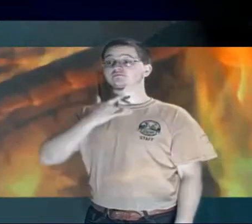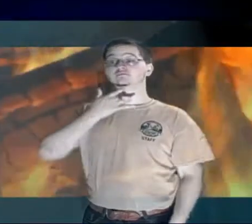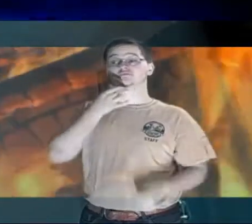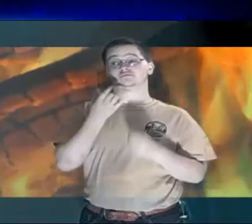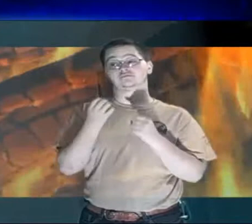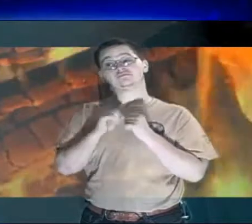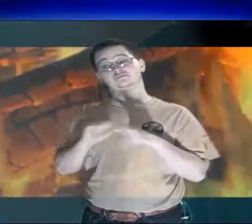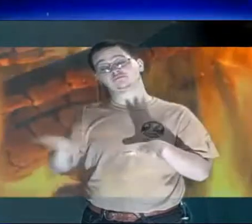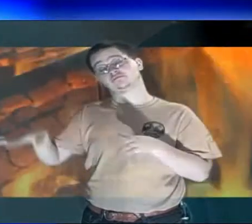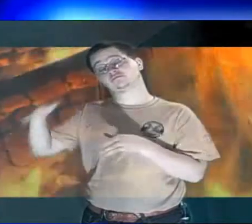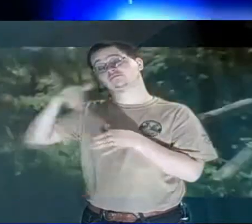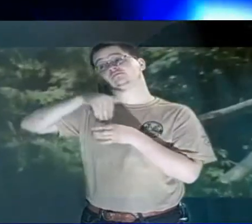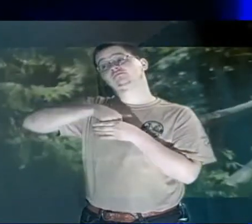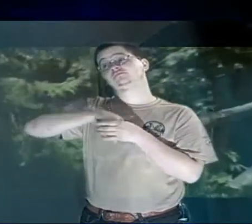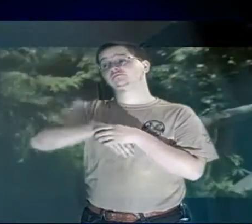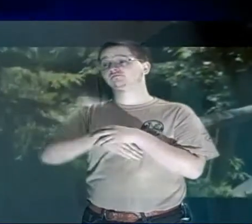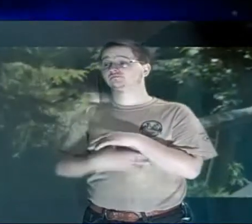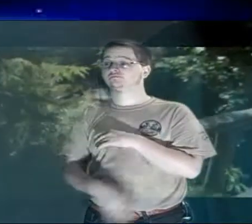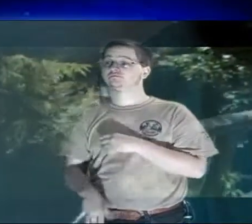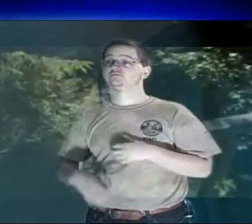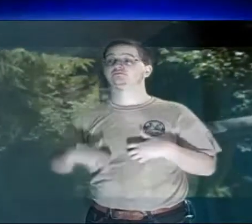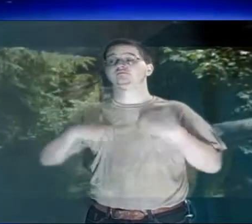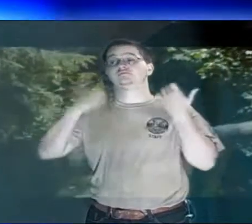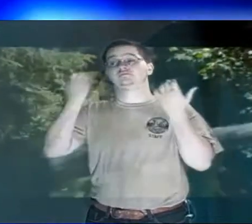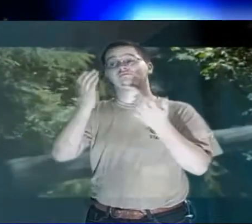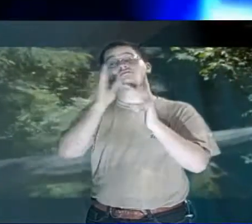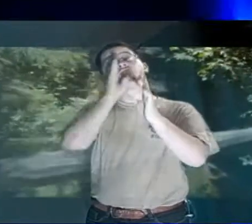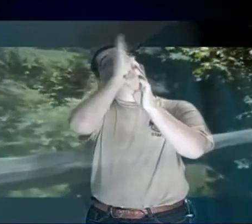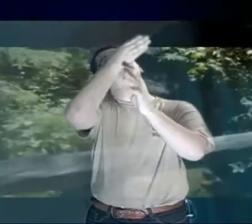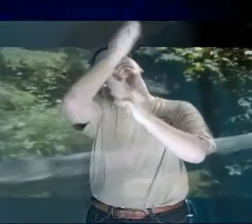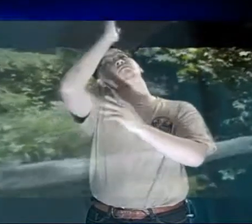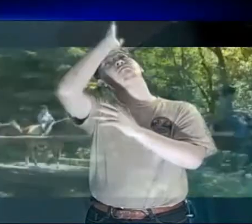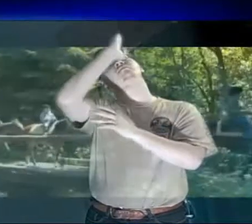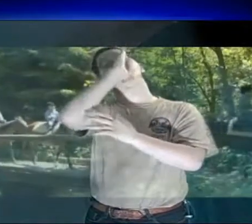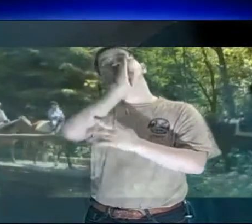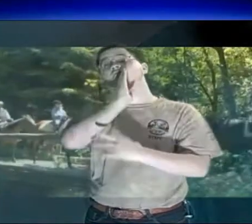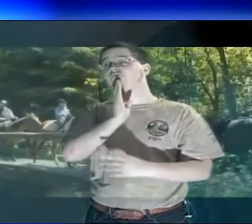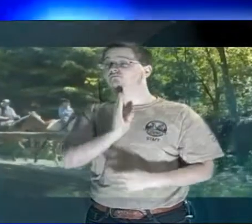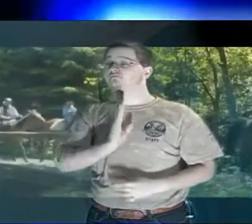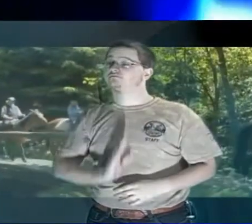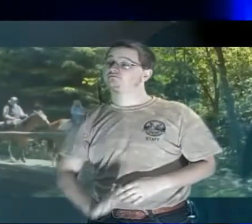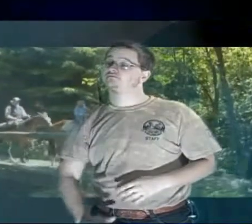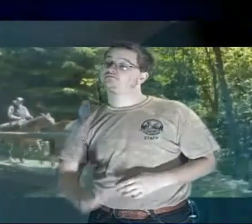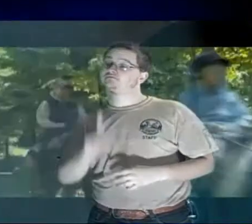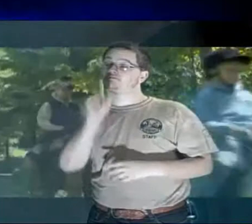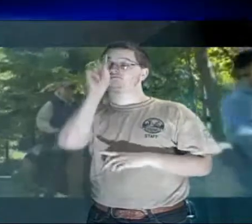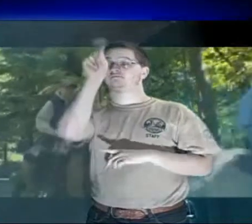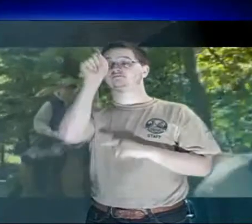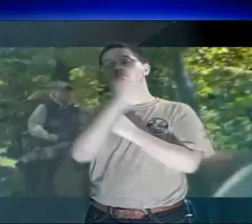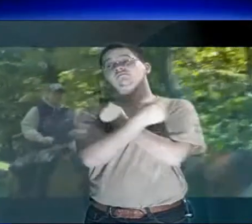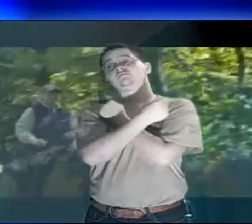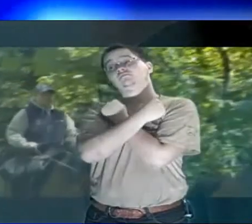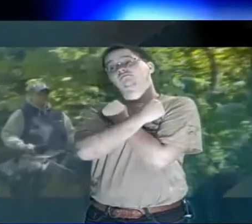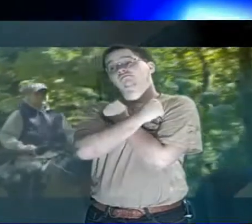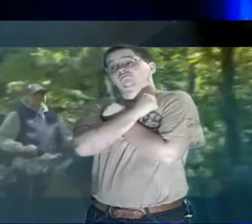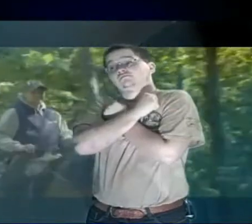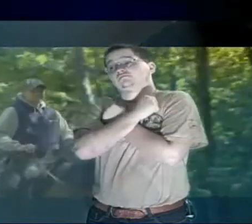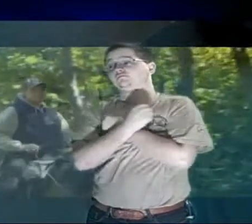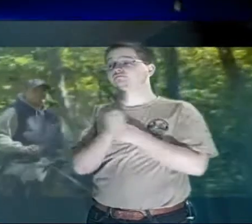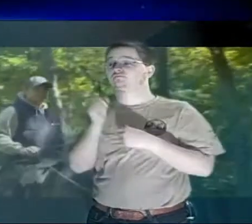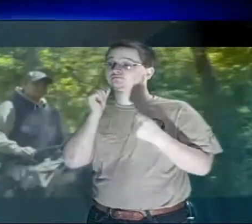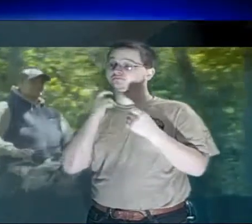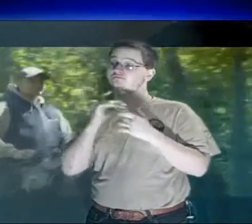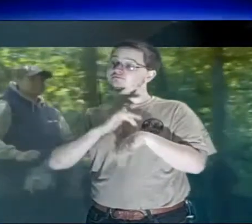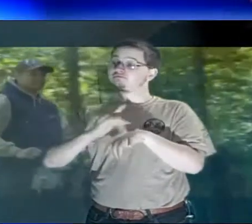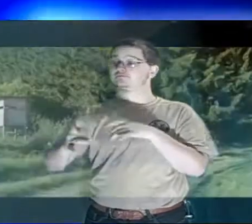Feeling so lost inside Anger shot straight at God Then asking for his love